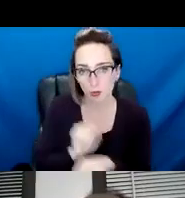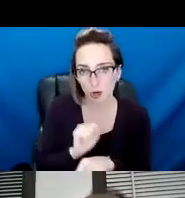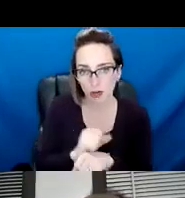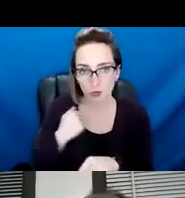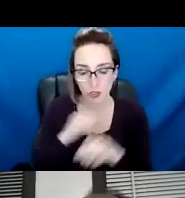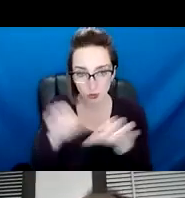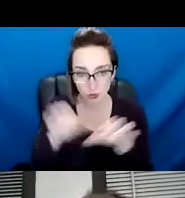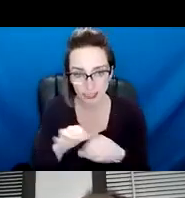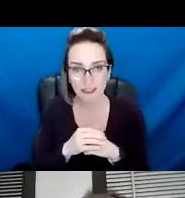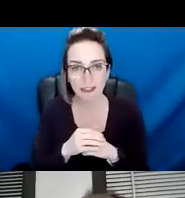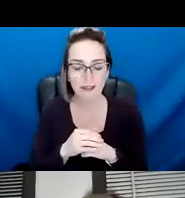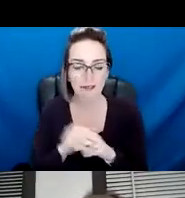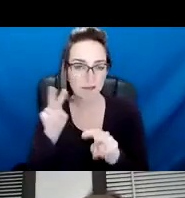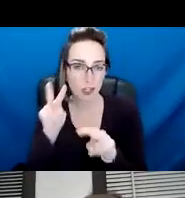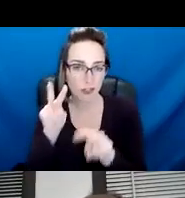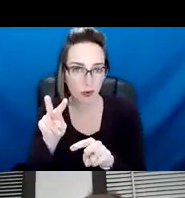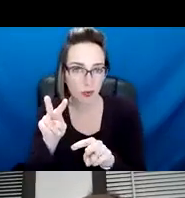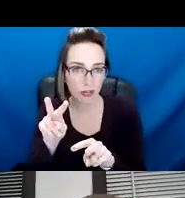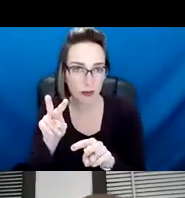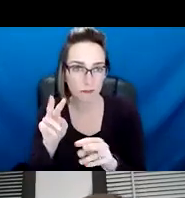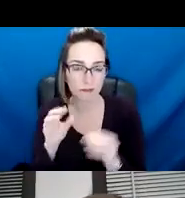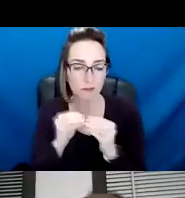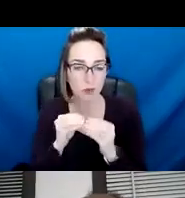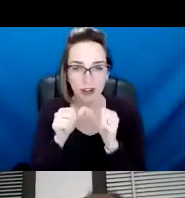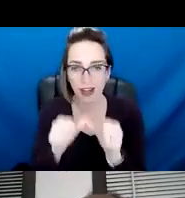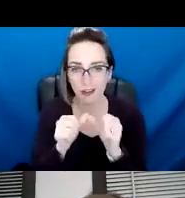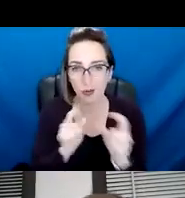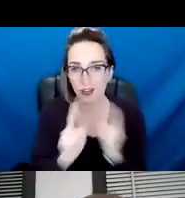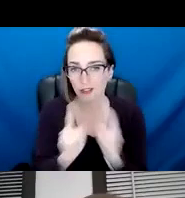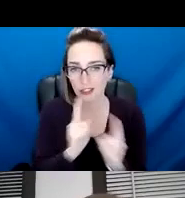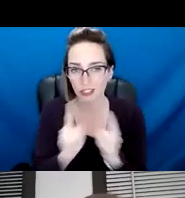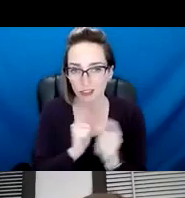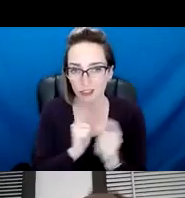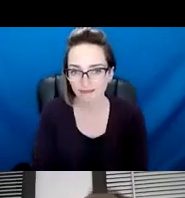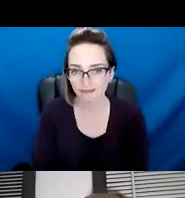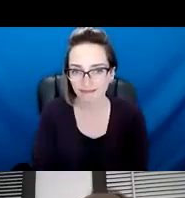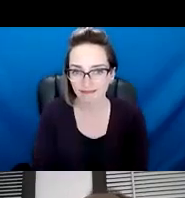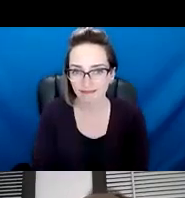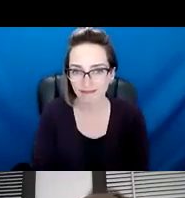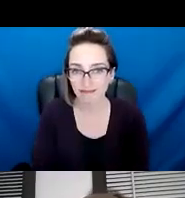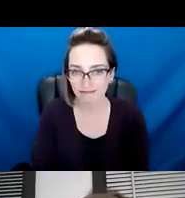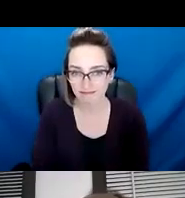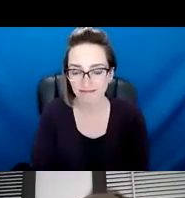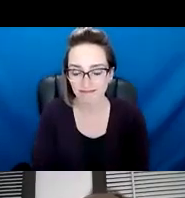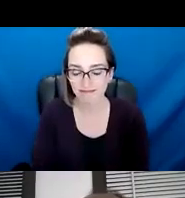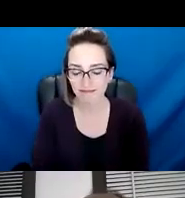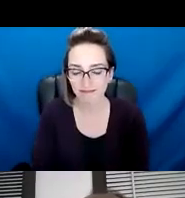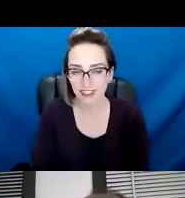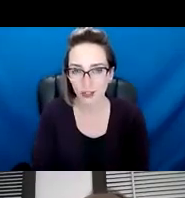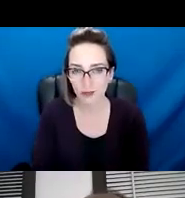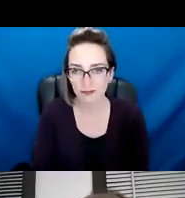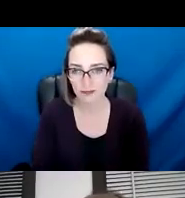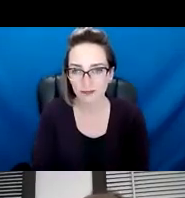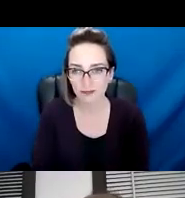Um, and we look forward to, uh, continuing on this journey with you all. Um, with that being said, um,